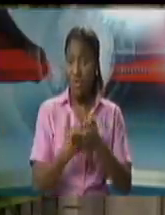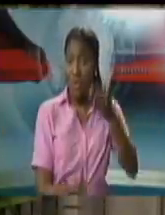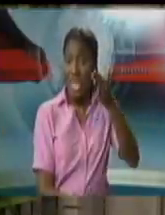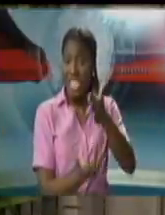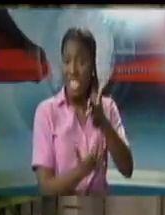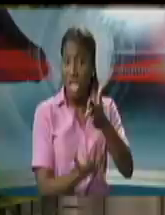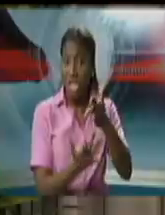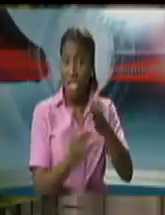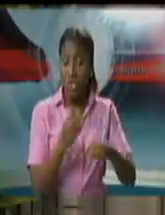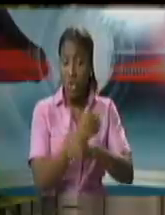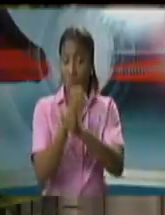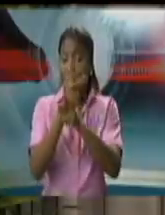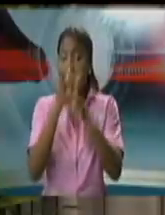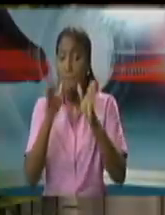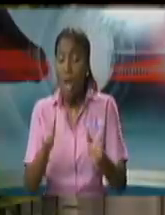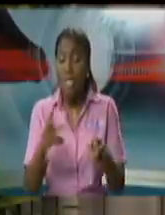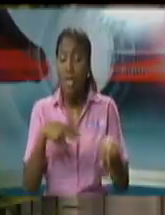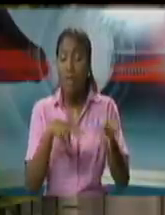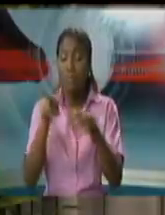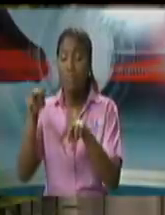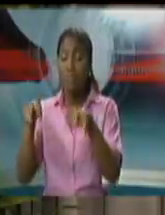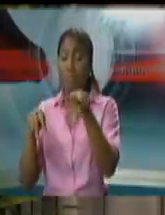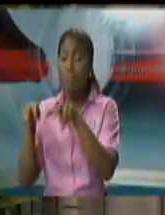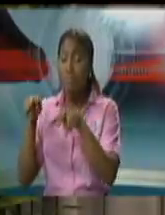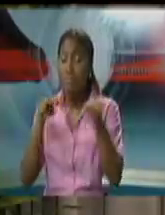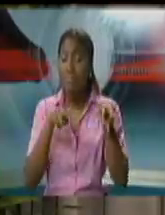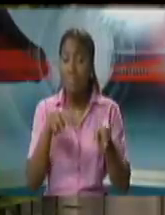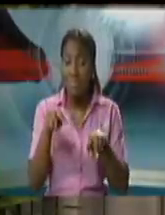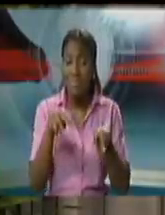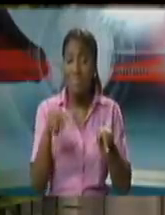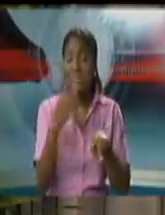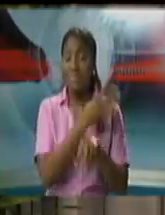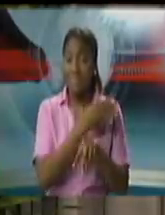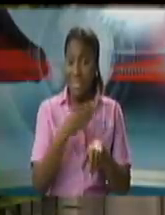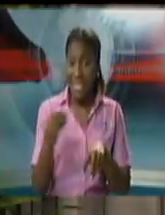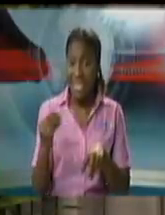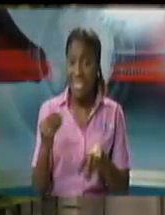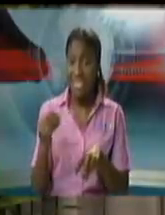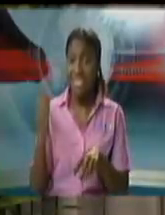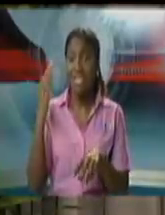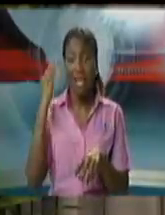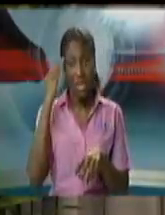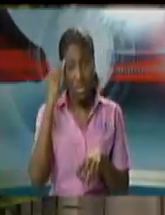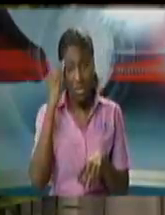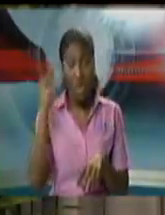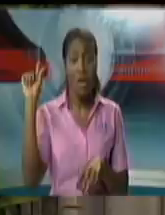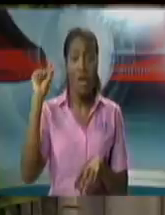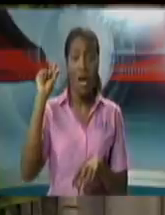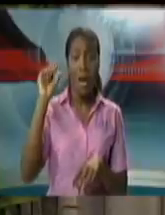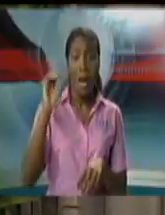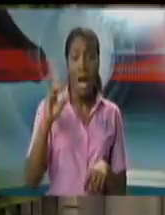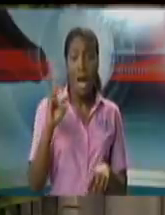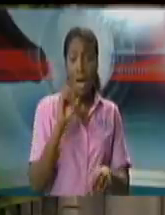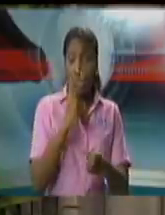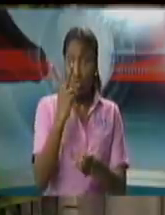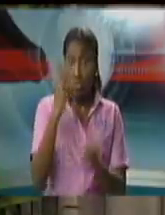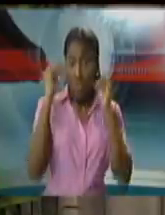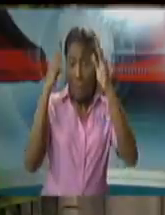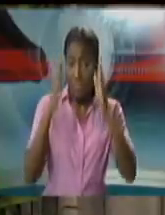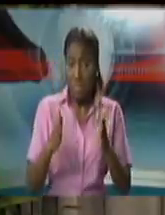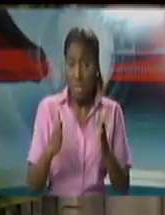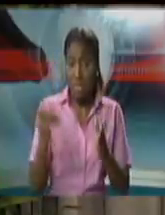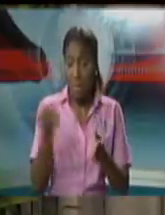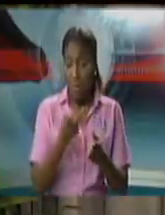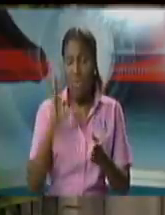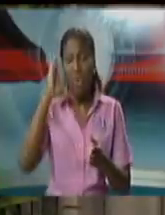and i specifically said that the leader of government business in both houses mr can and mrs robinson regis would give the date